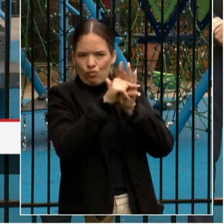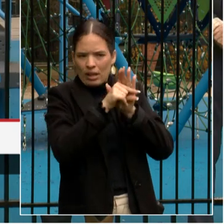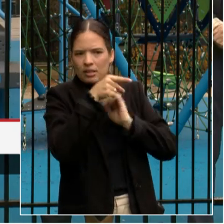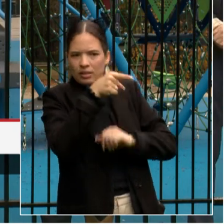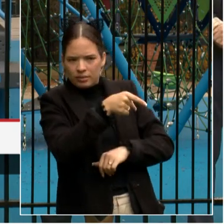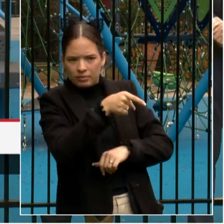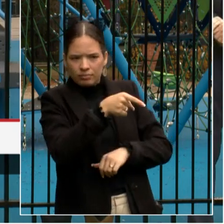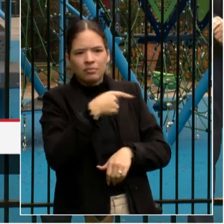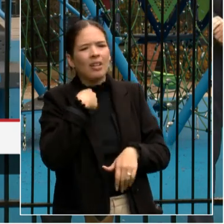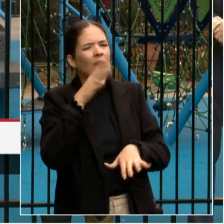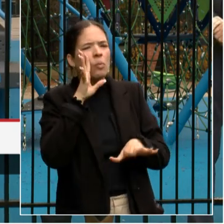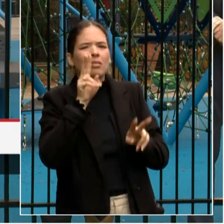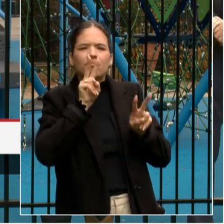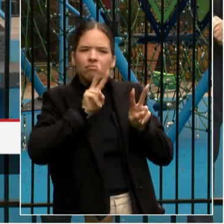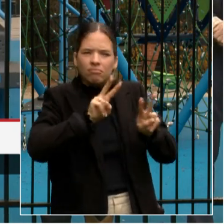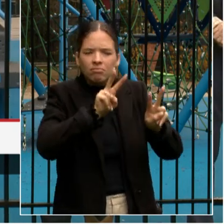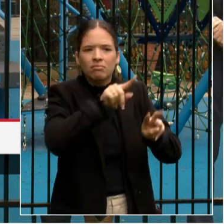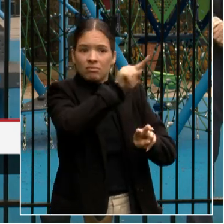project.